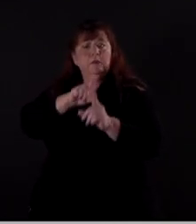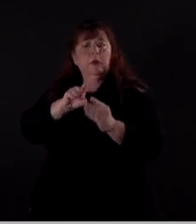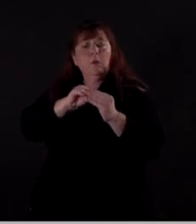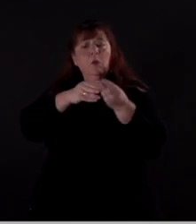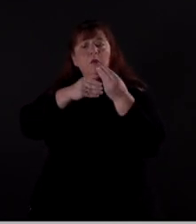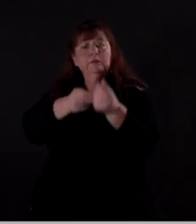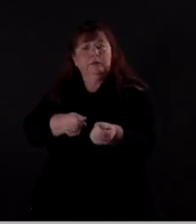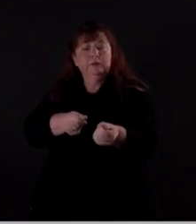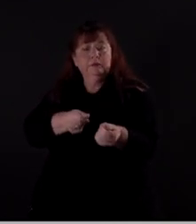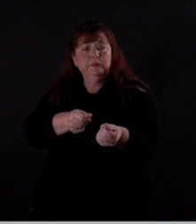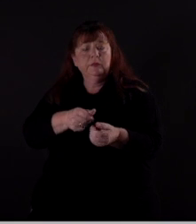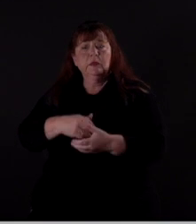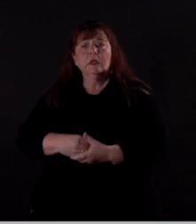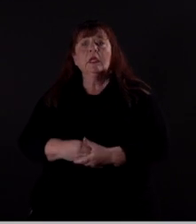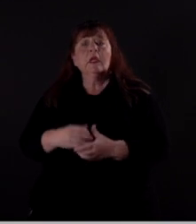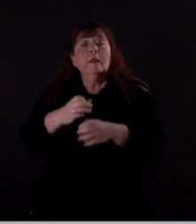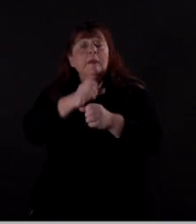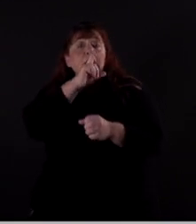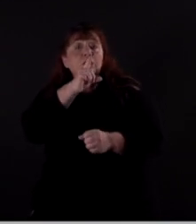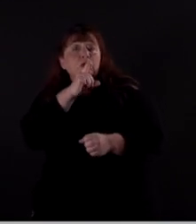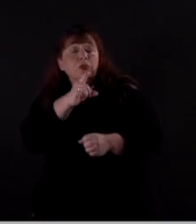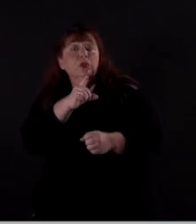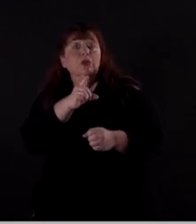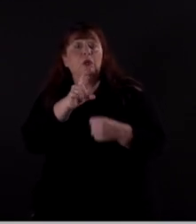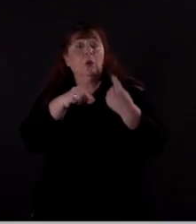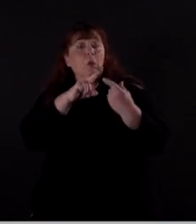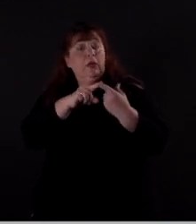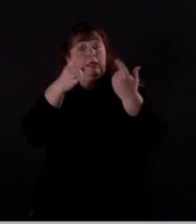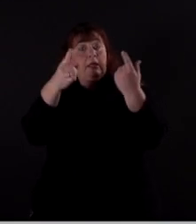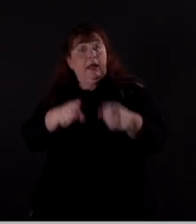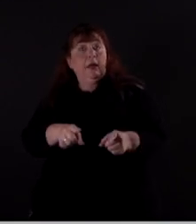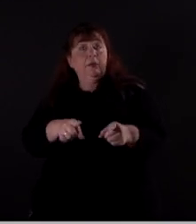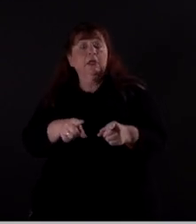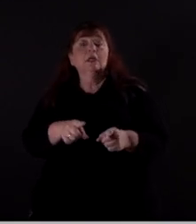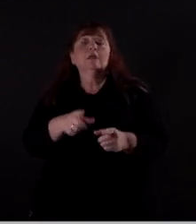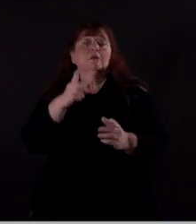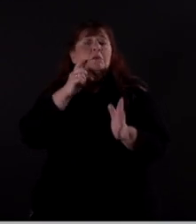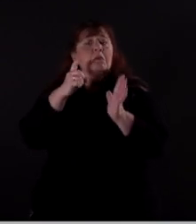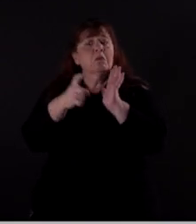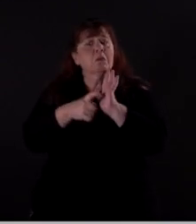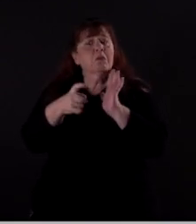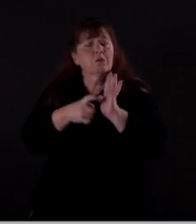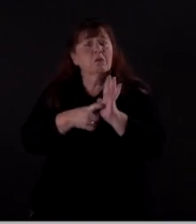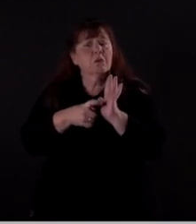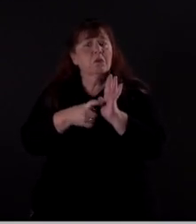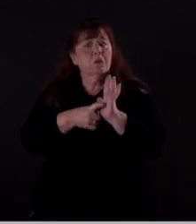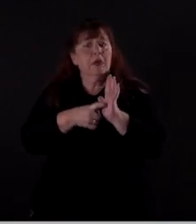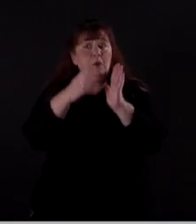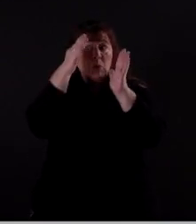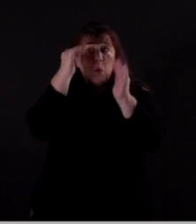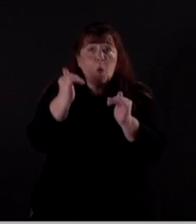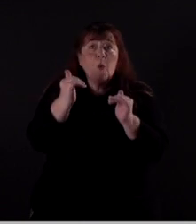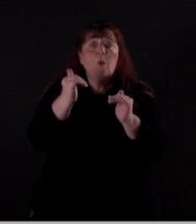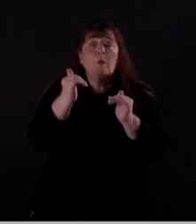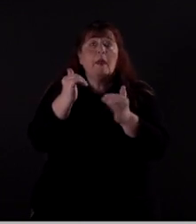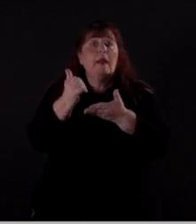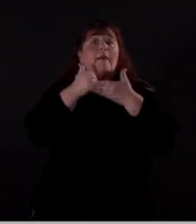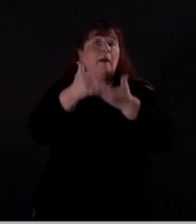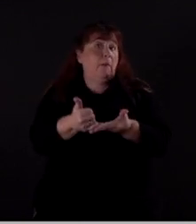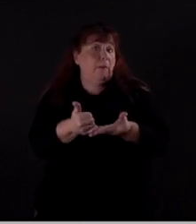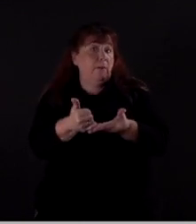effectively. And it's making sure that when that's occurring that they can recognize that there's hope and there's help,